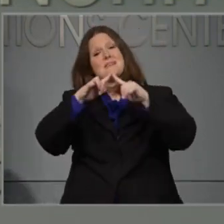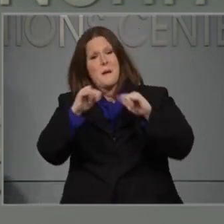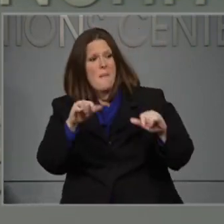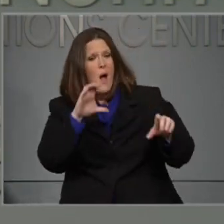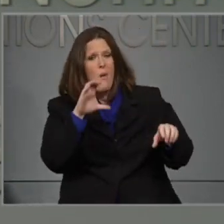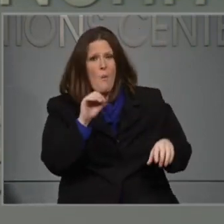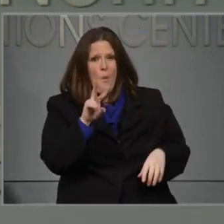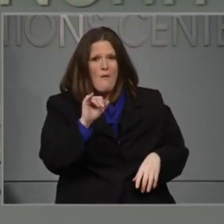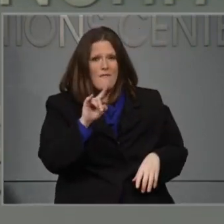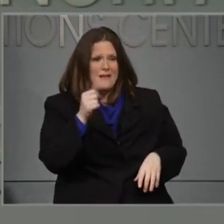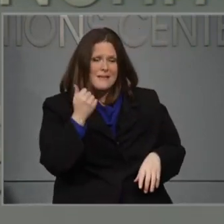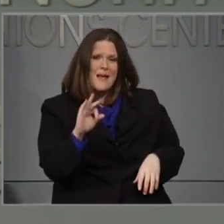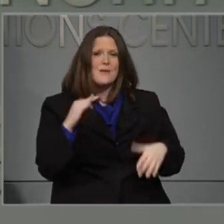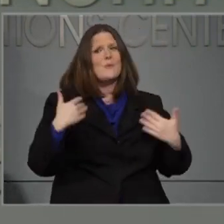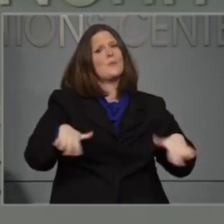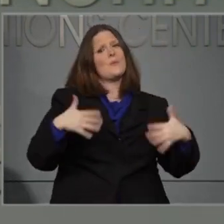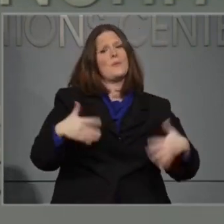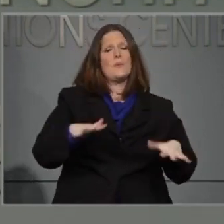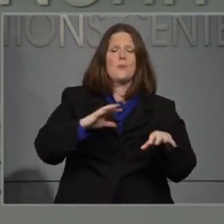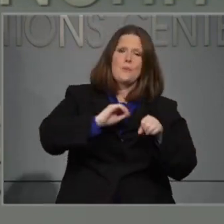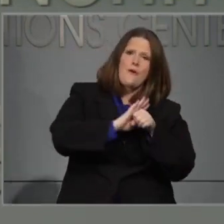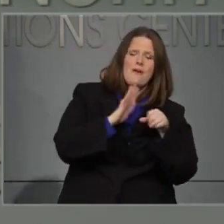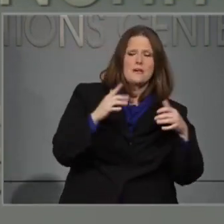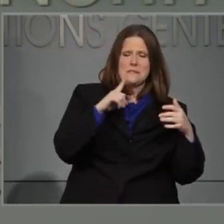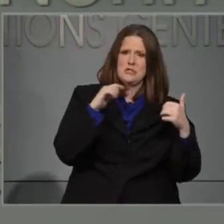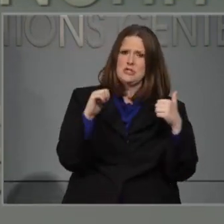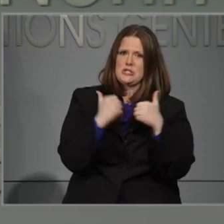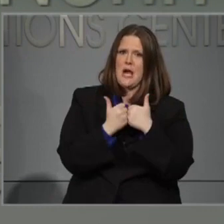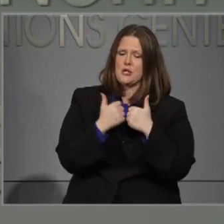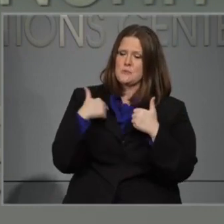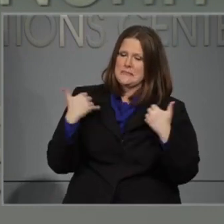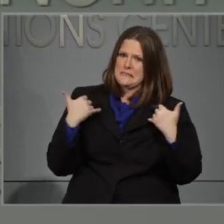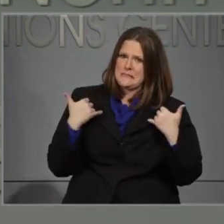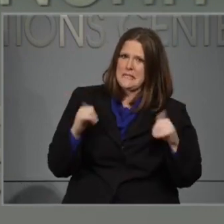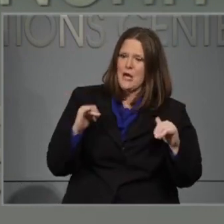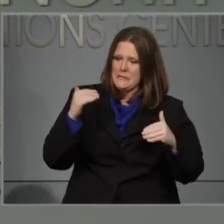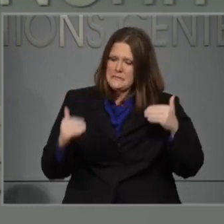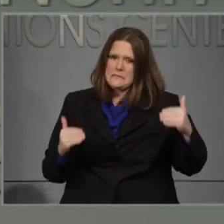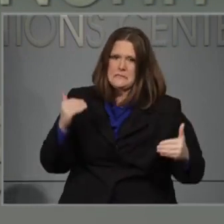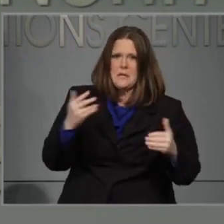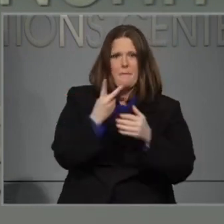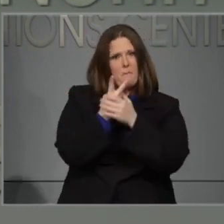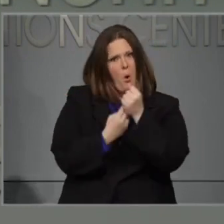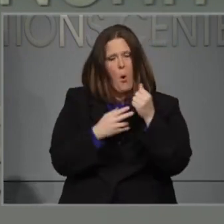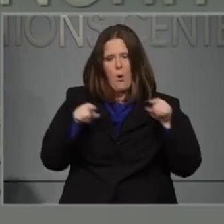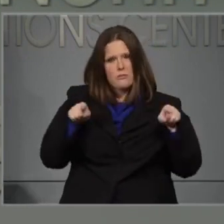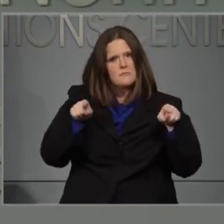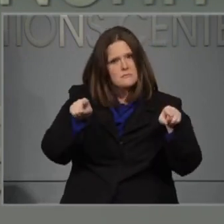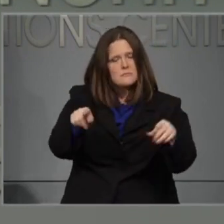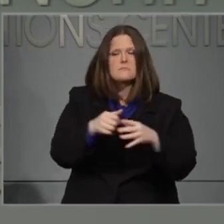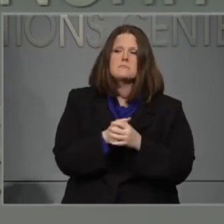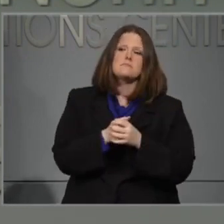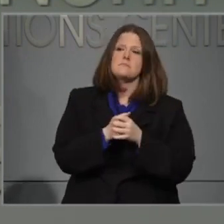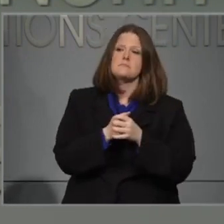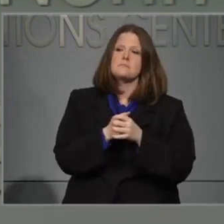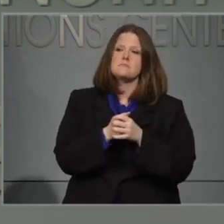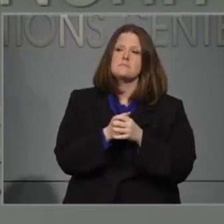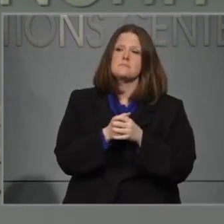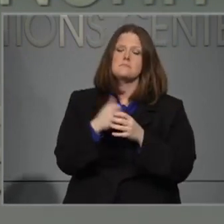-19, it's good to know that we can press ahead on these other critical missions. We created